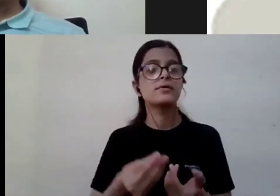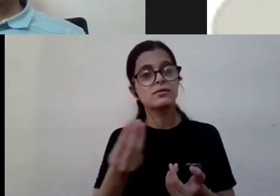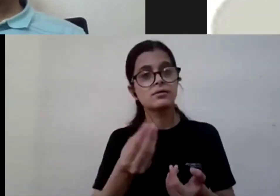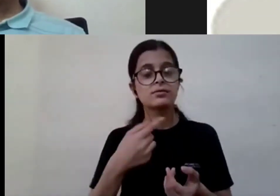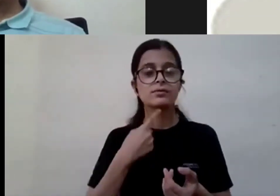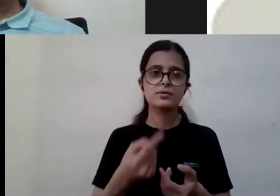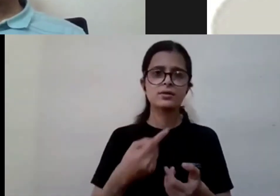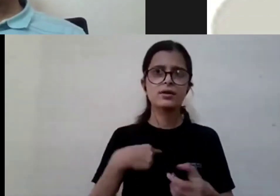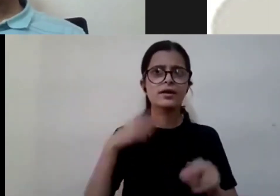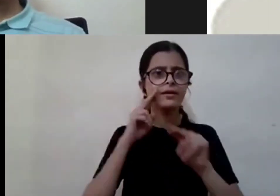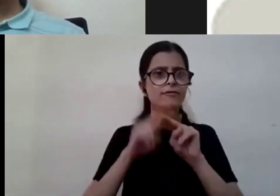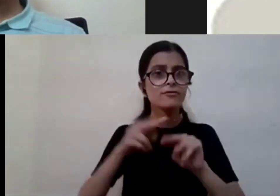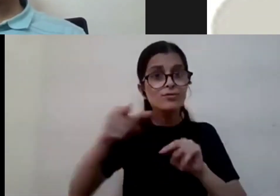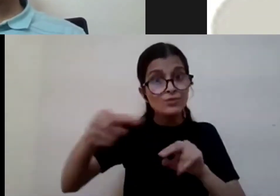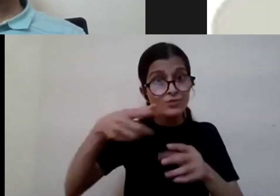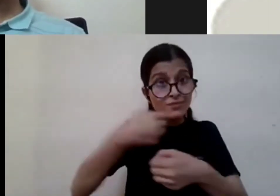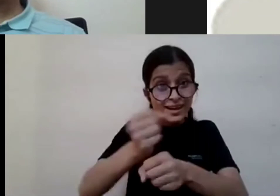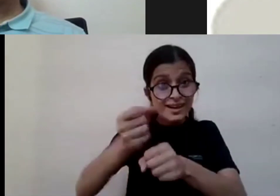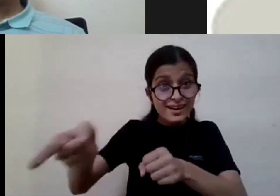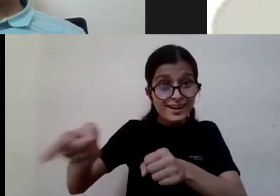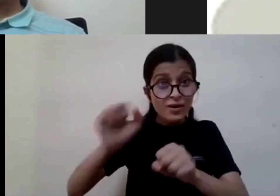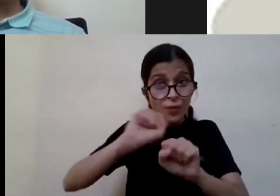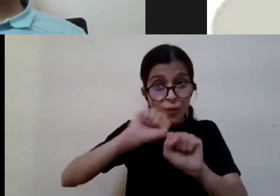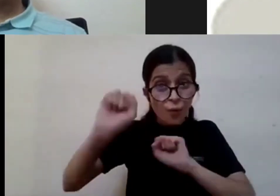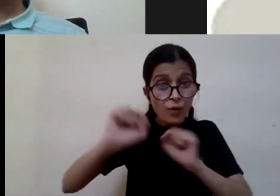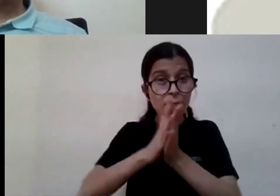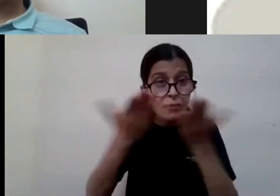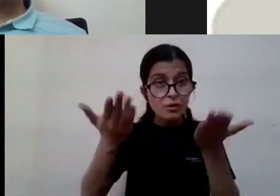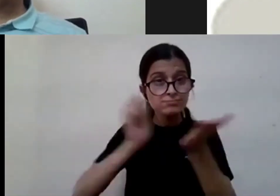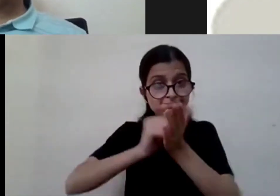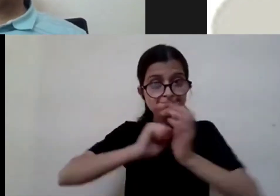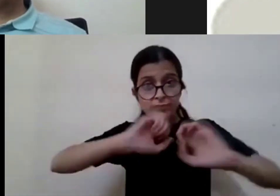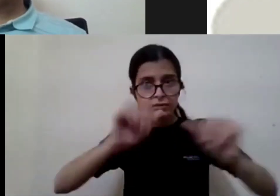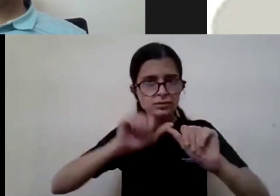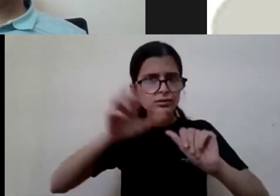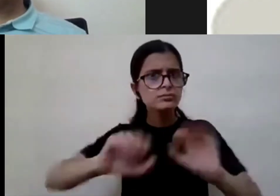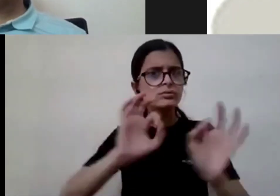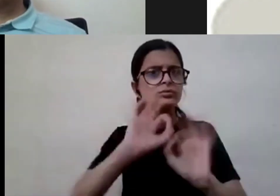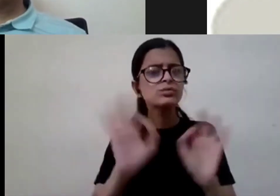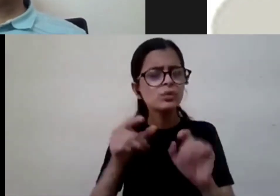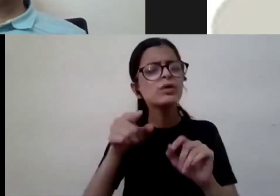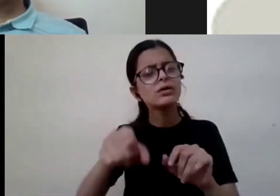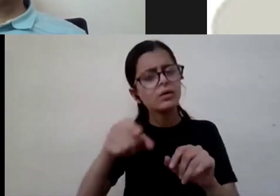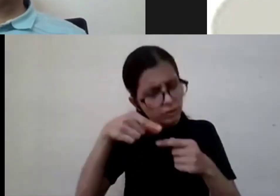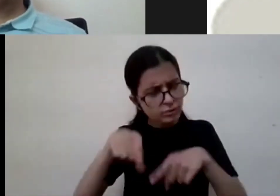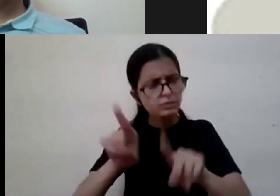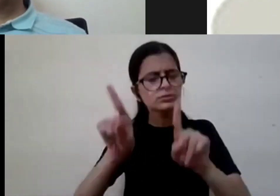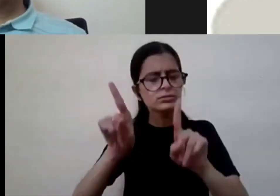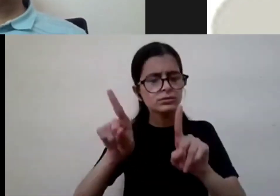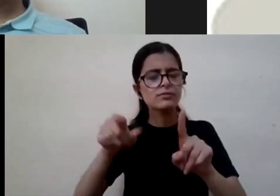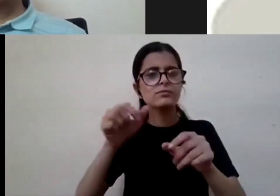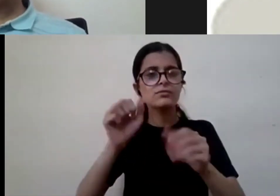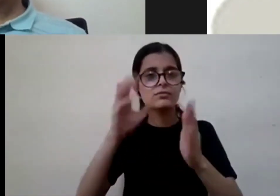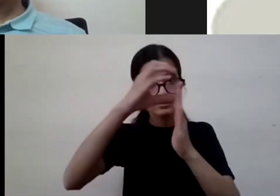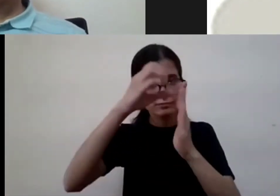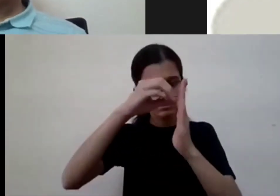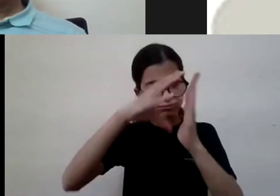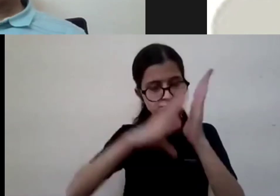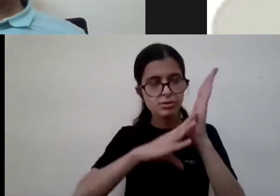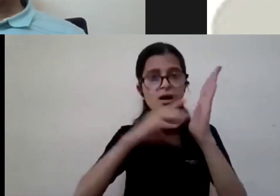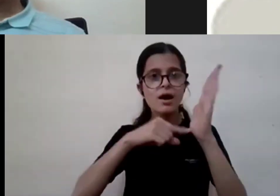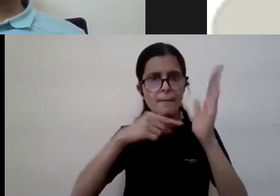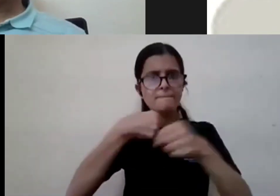that if you can't make your mainstream book accessible at least contribute your digital text to us so that we don't have to spend